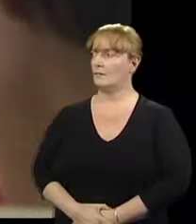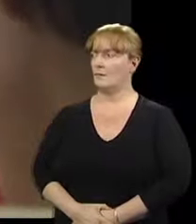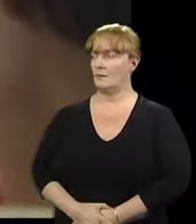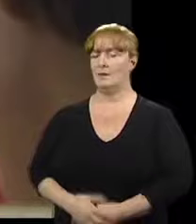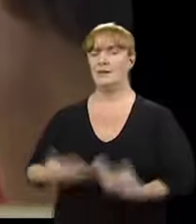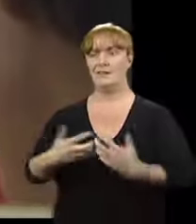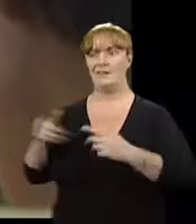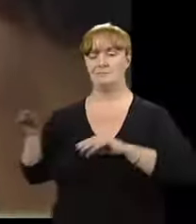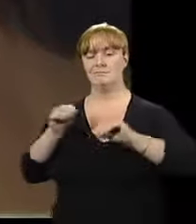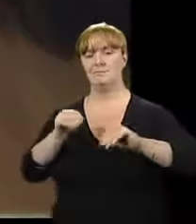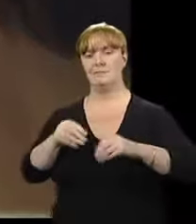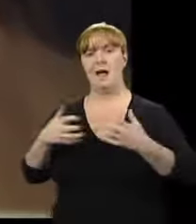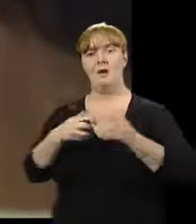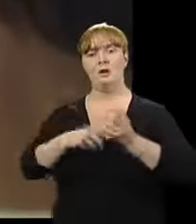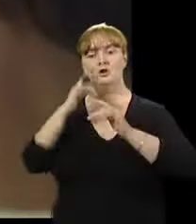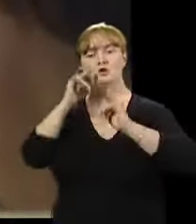we've got already?